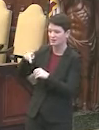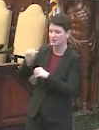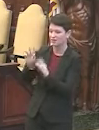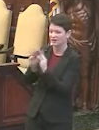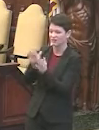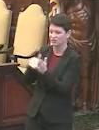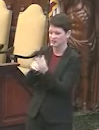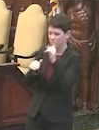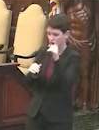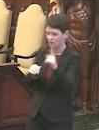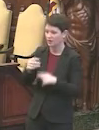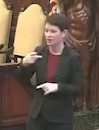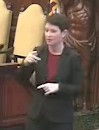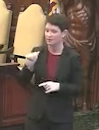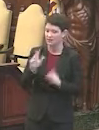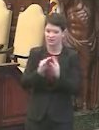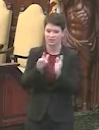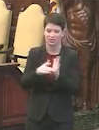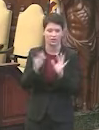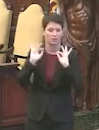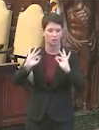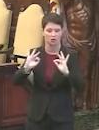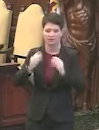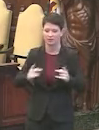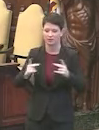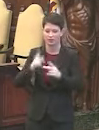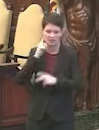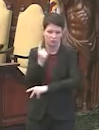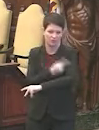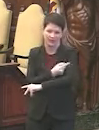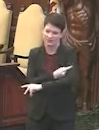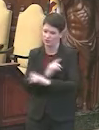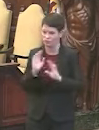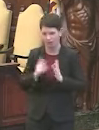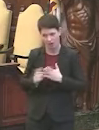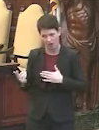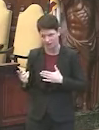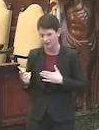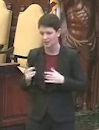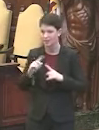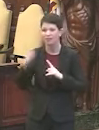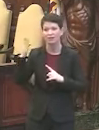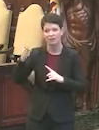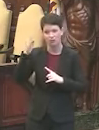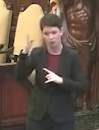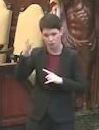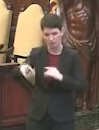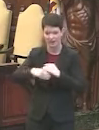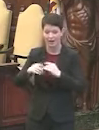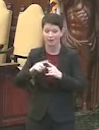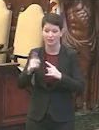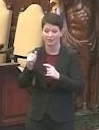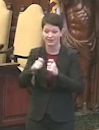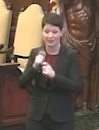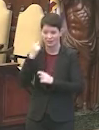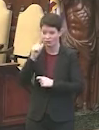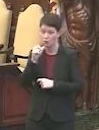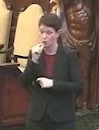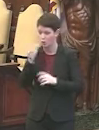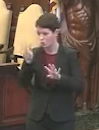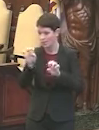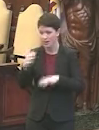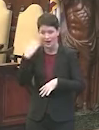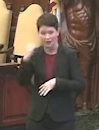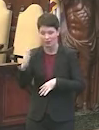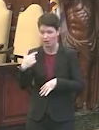I would say the convention center is an excellent site for vaccination. And so I imagine we will use it in the future, but exactly for whom? I